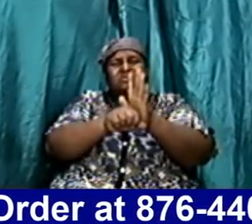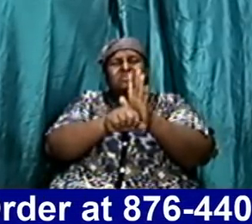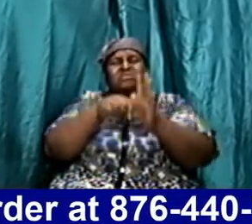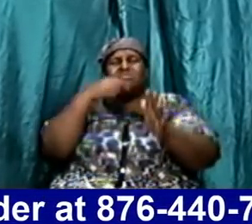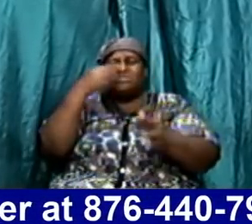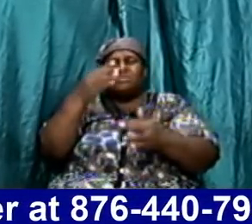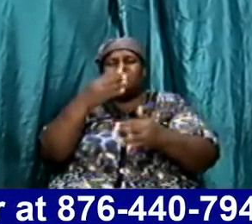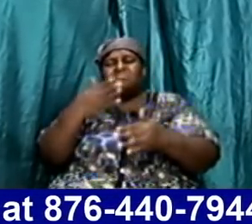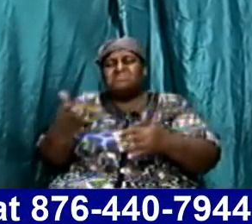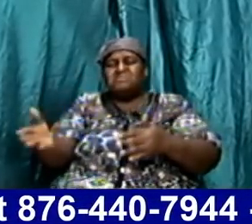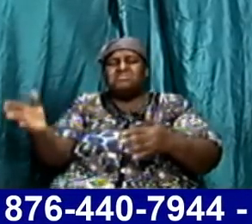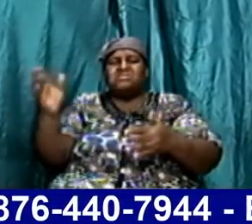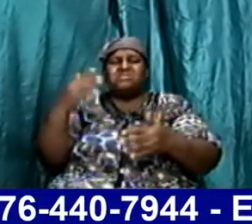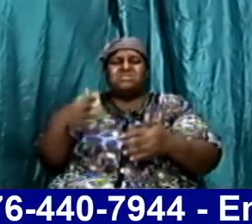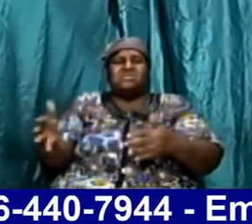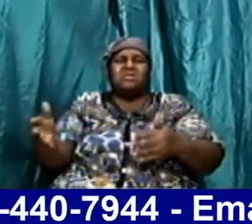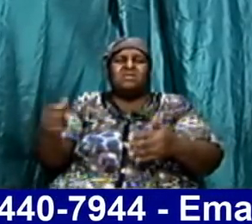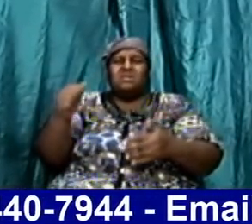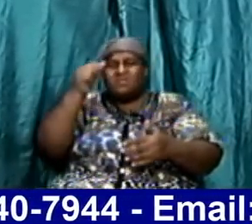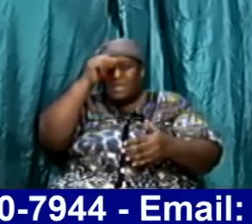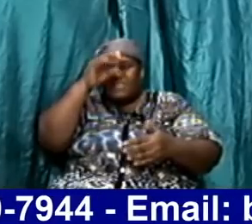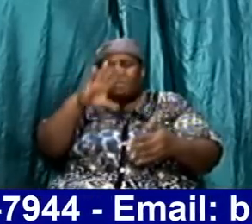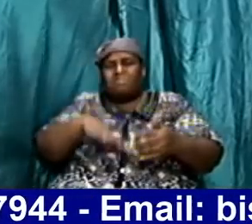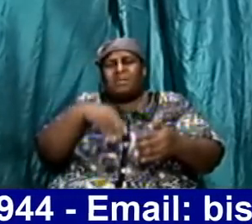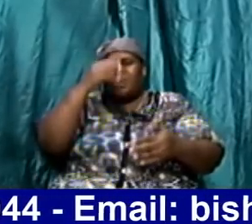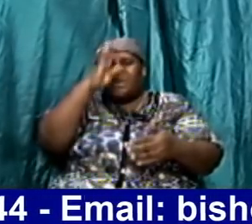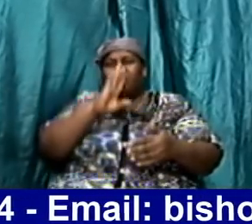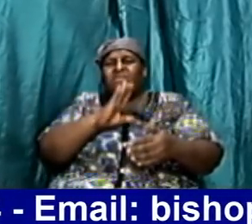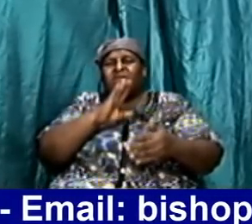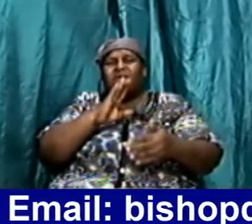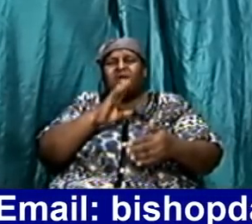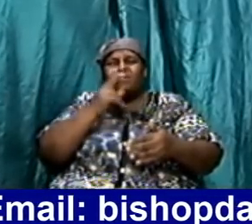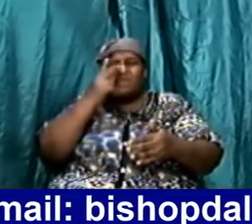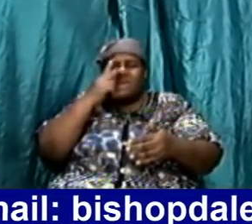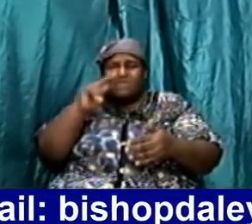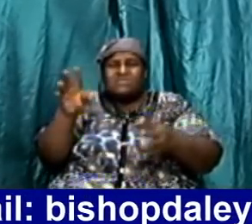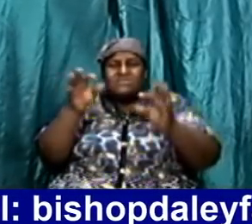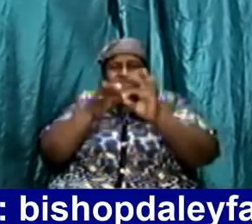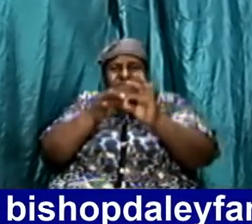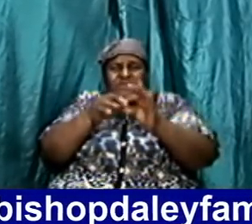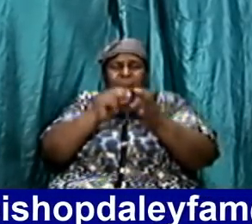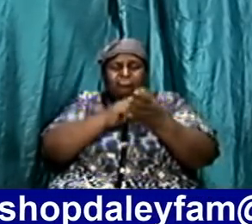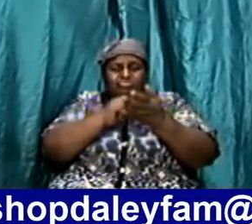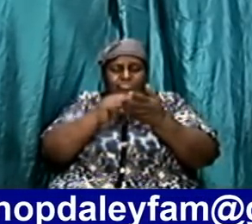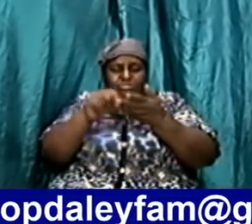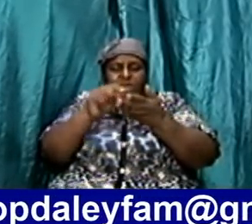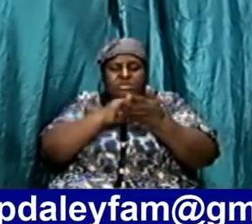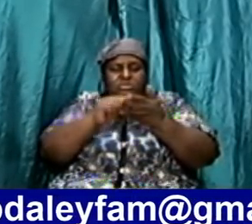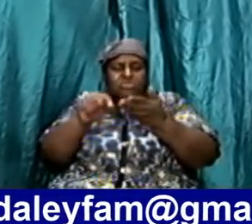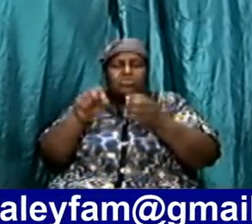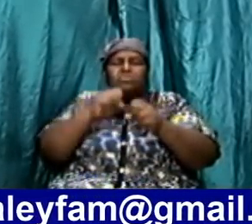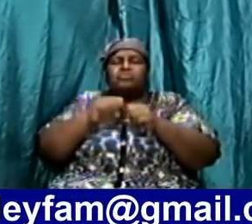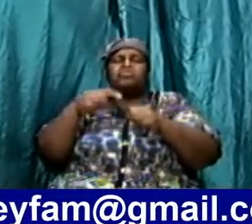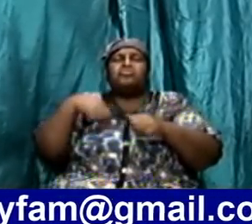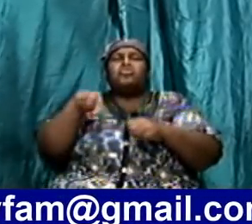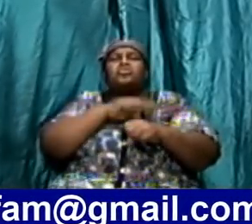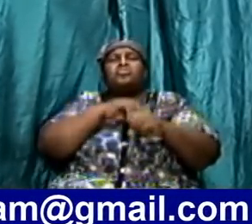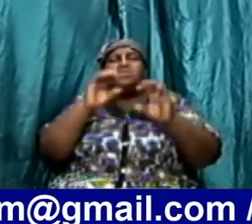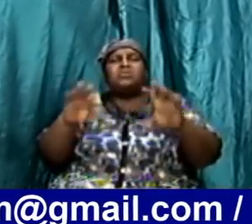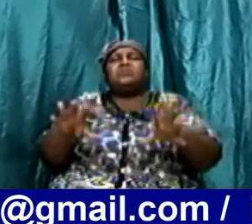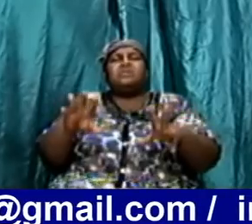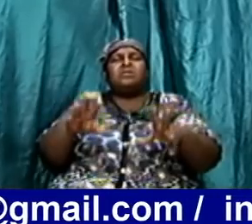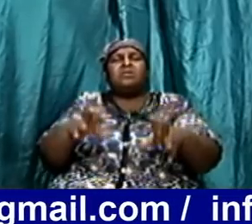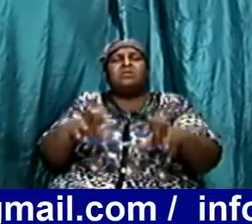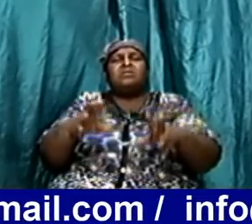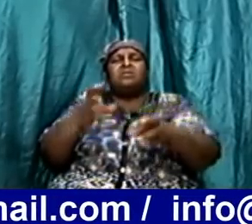the man of God saw it fit to write it in plain form that we can get an understanding of what is taking